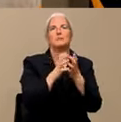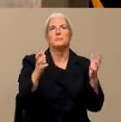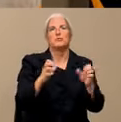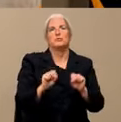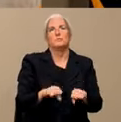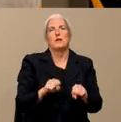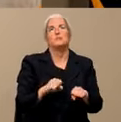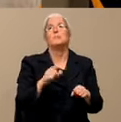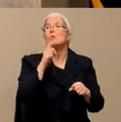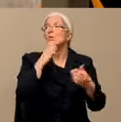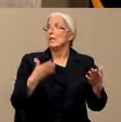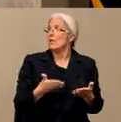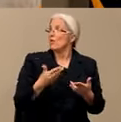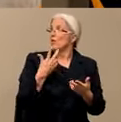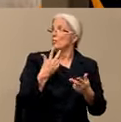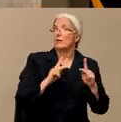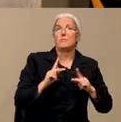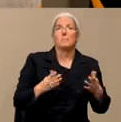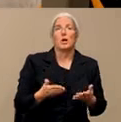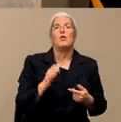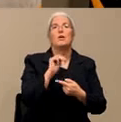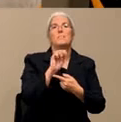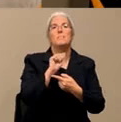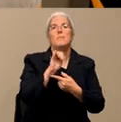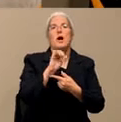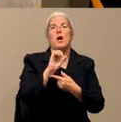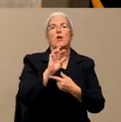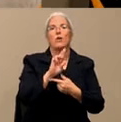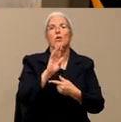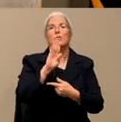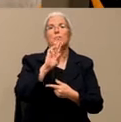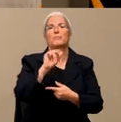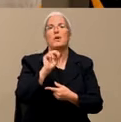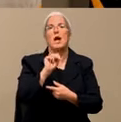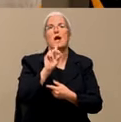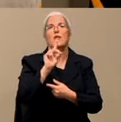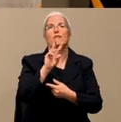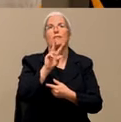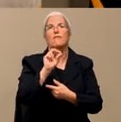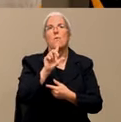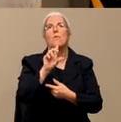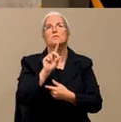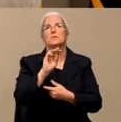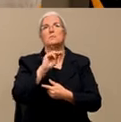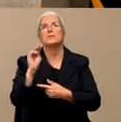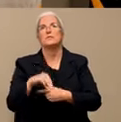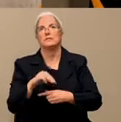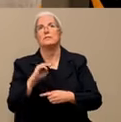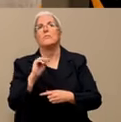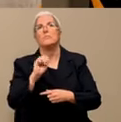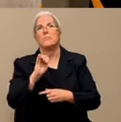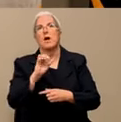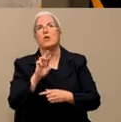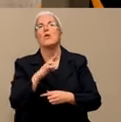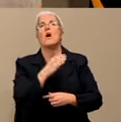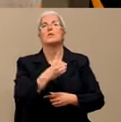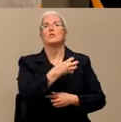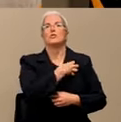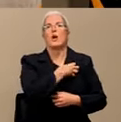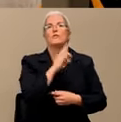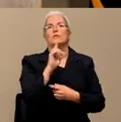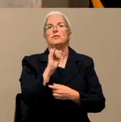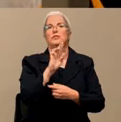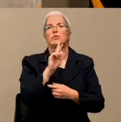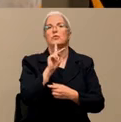Stanislaus County Sheriff Jeff Dirksy, and Stanislaus County Public Health Officer, Dr. Julie Weishapayan, who we refer to as Dr. V.